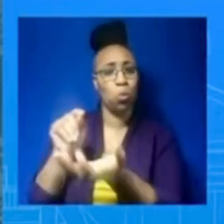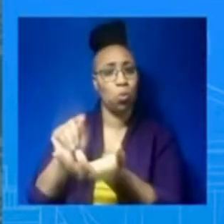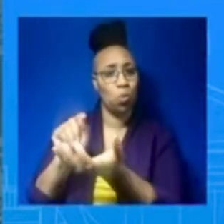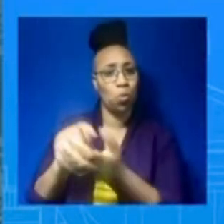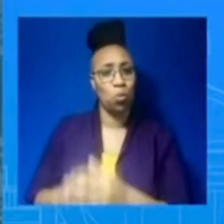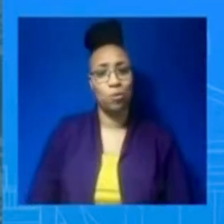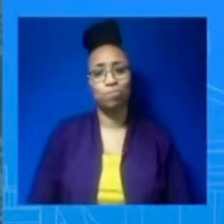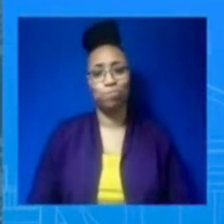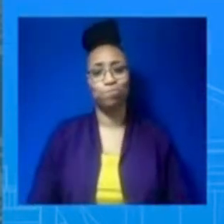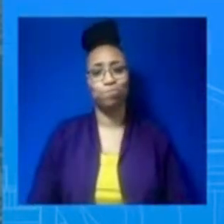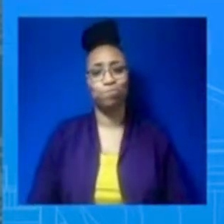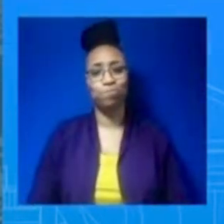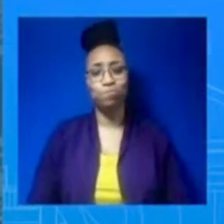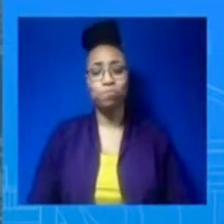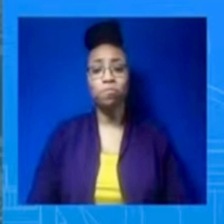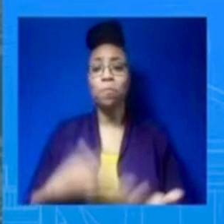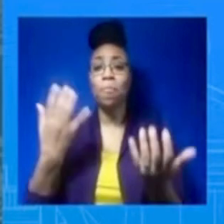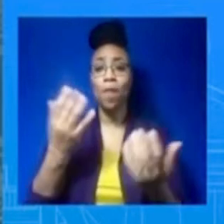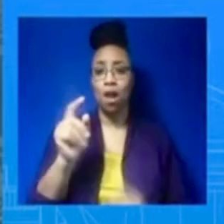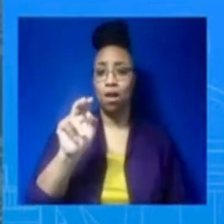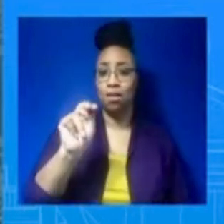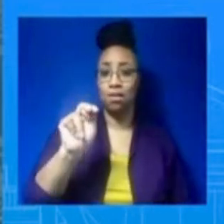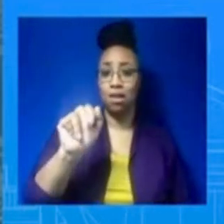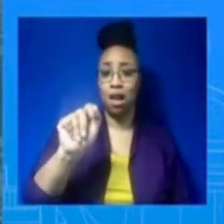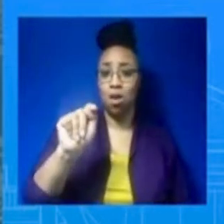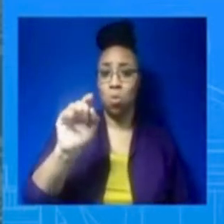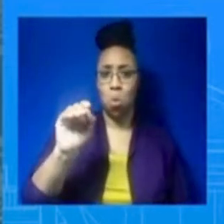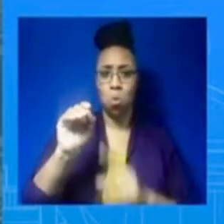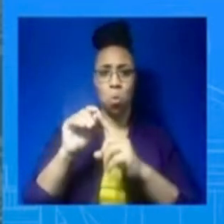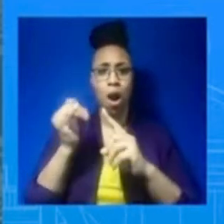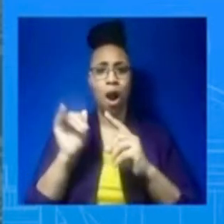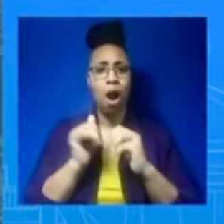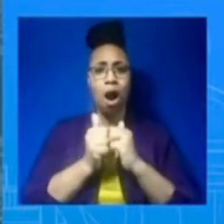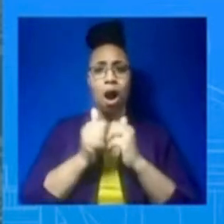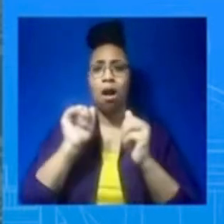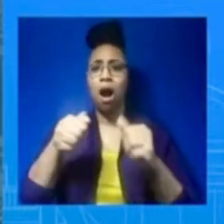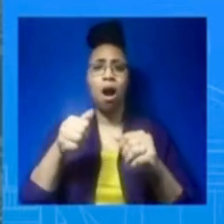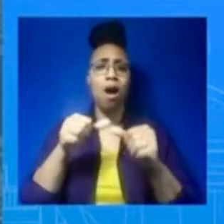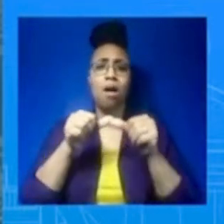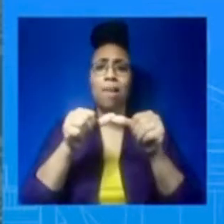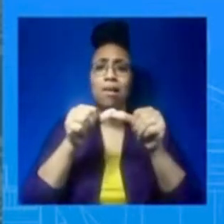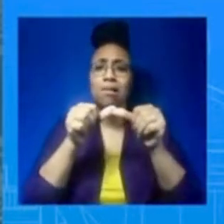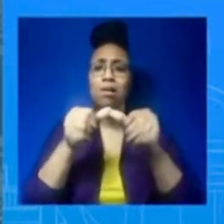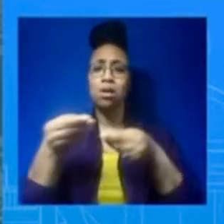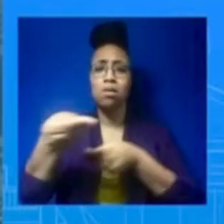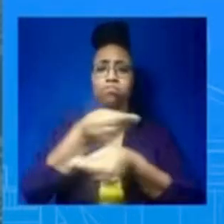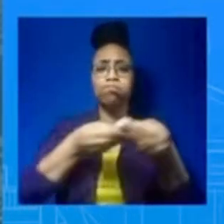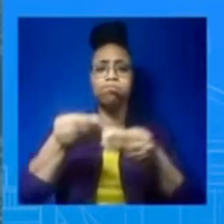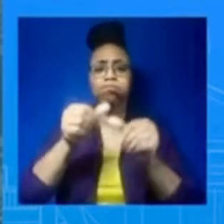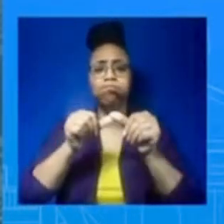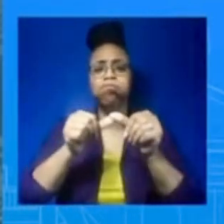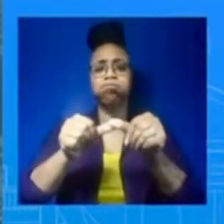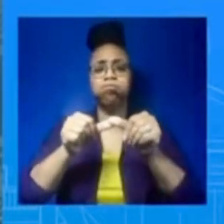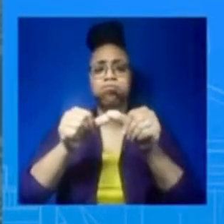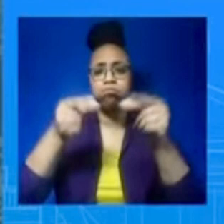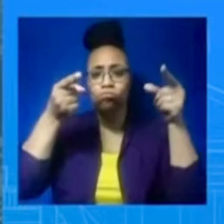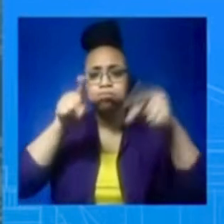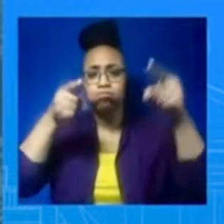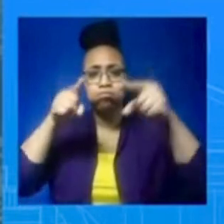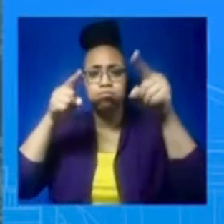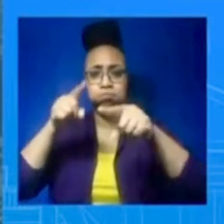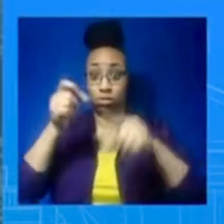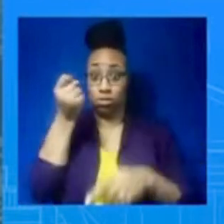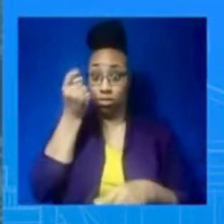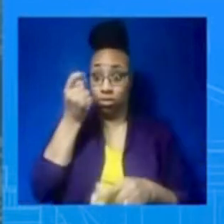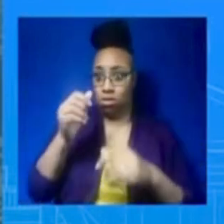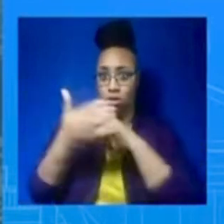has ever been, and how each of our nations will continue to work together as allies to continue our unwavering